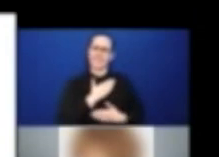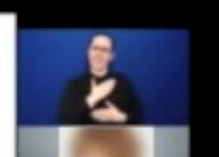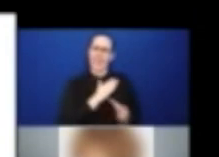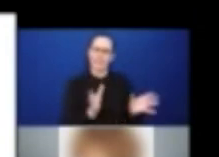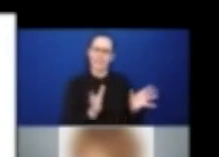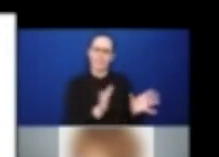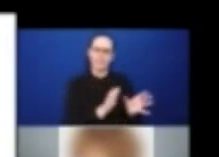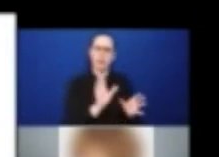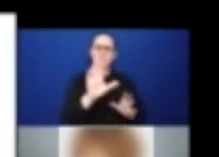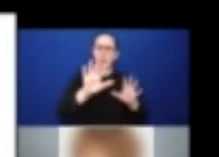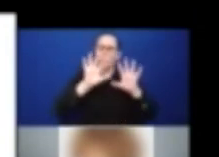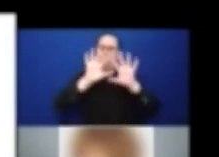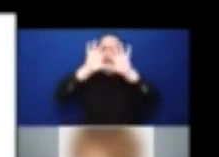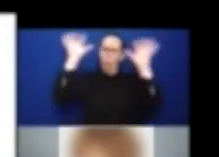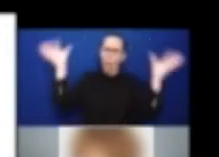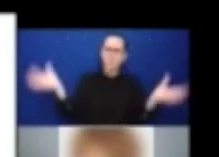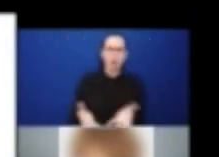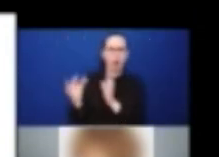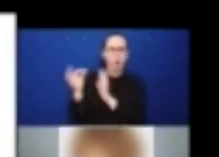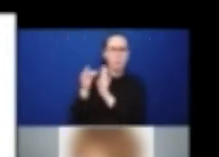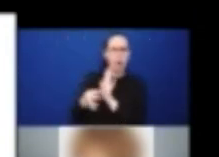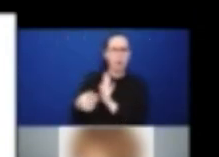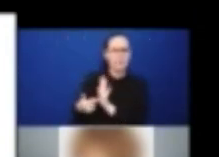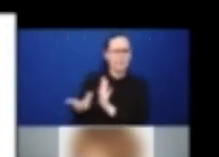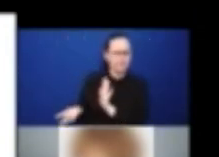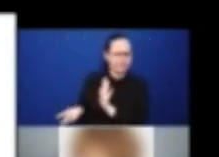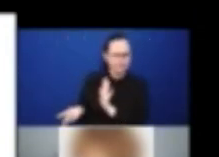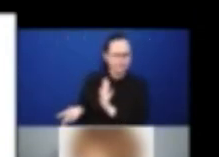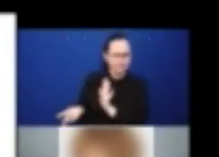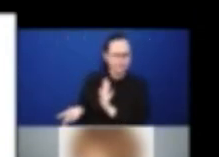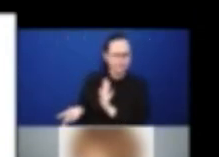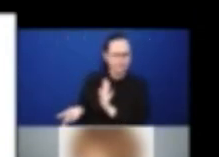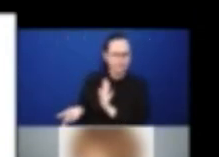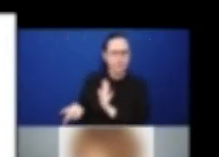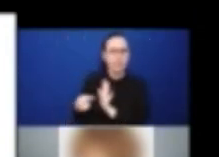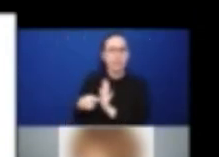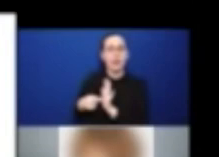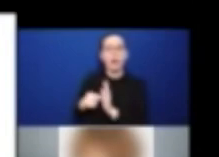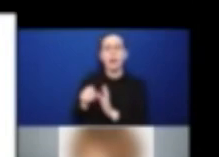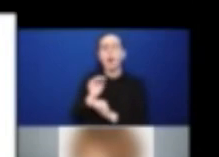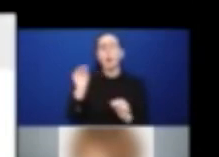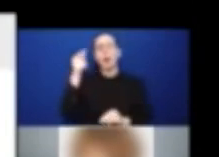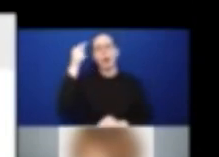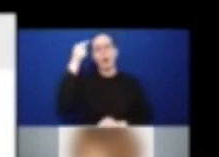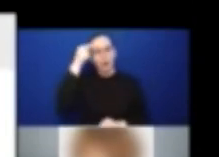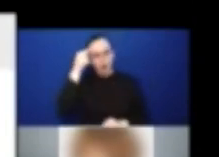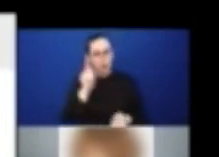considerations for this intersection between mental health and disabilities and children and youth.